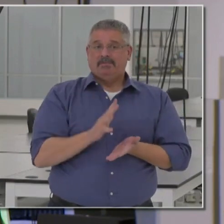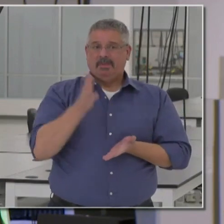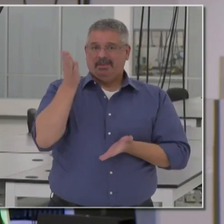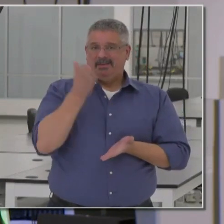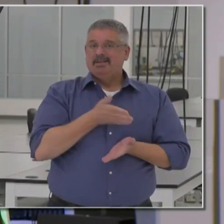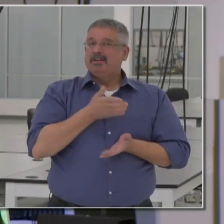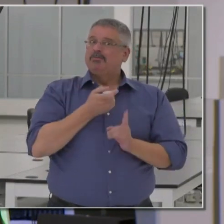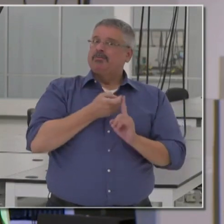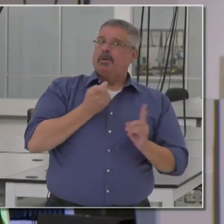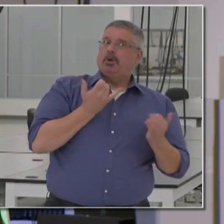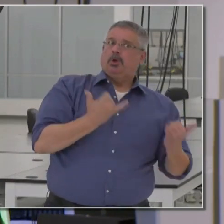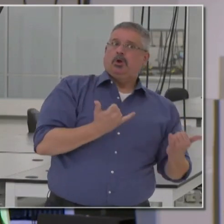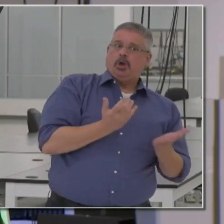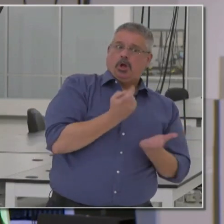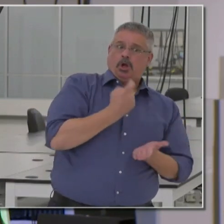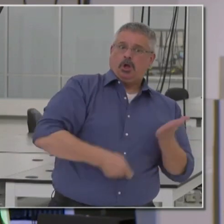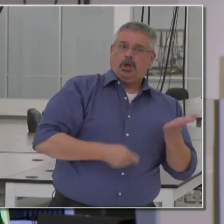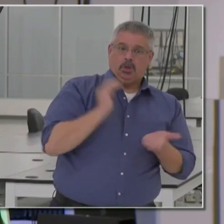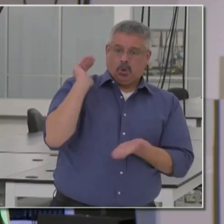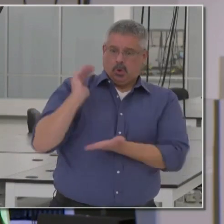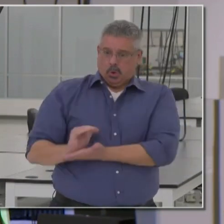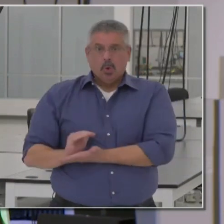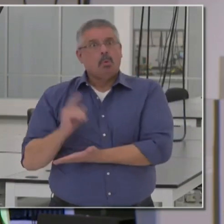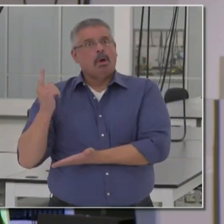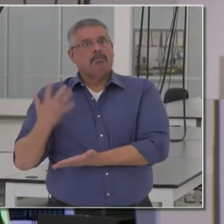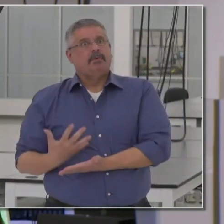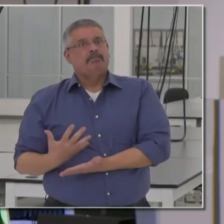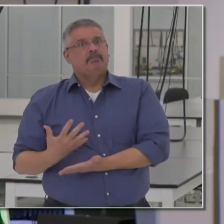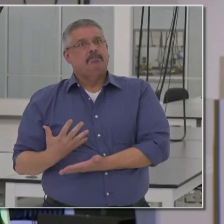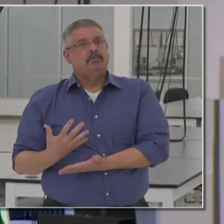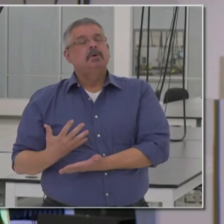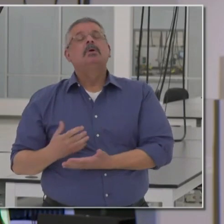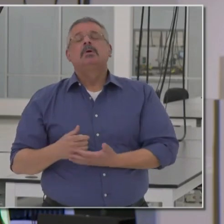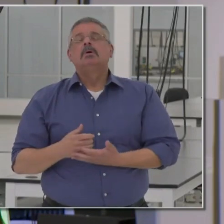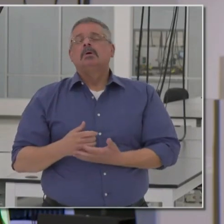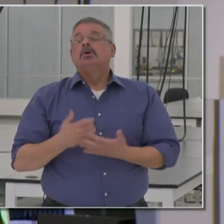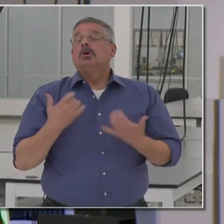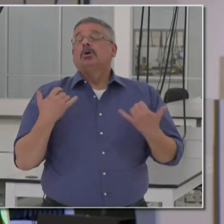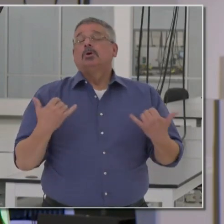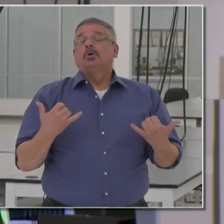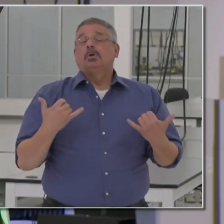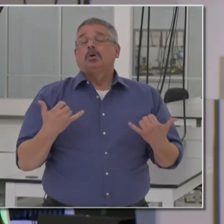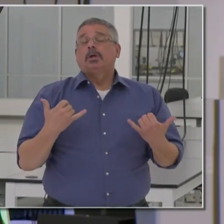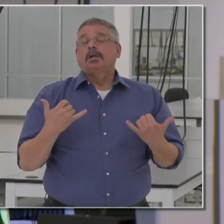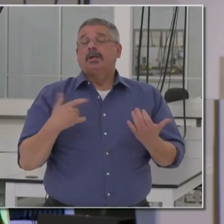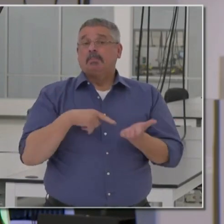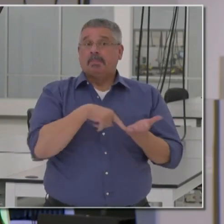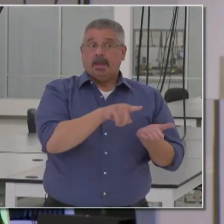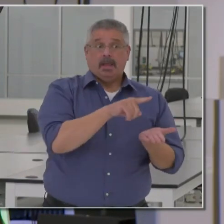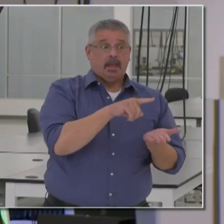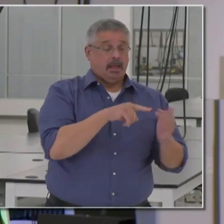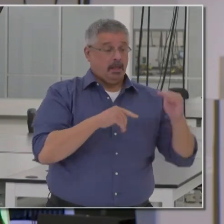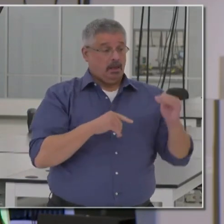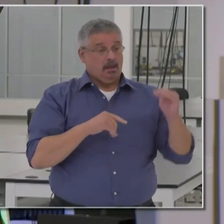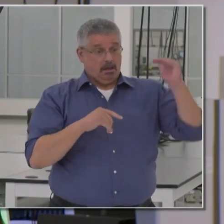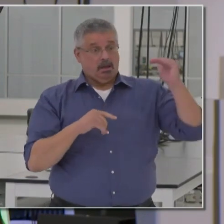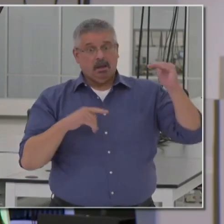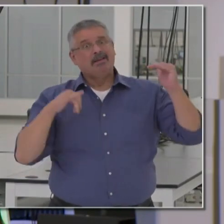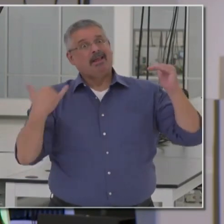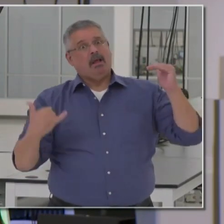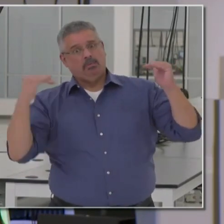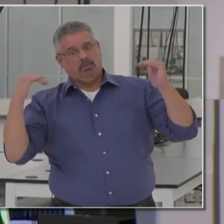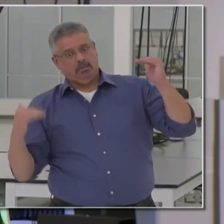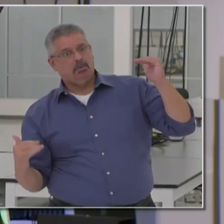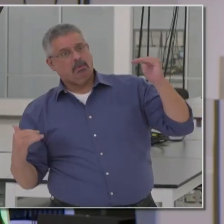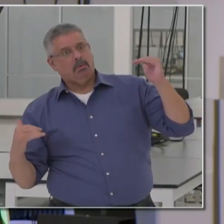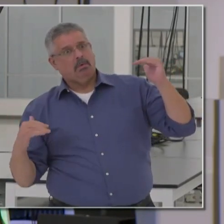of the current cost, the average cost that we are currently paying for